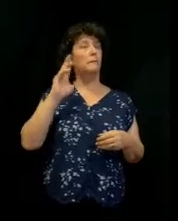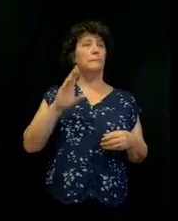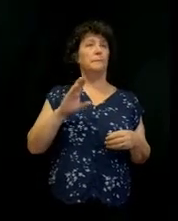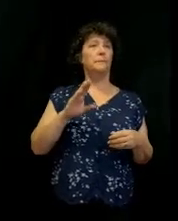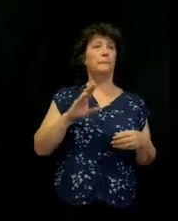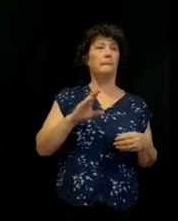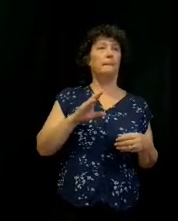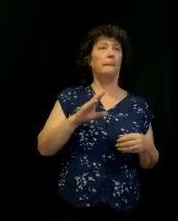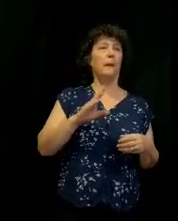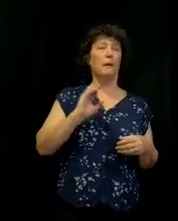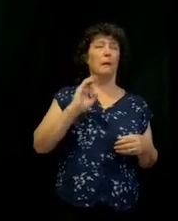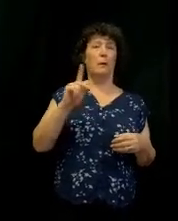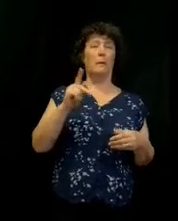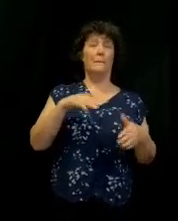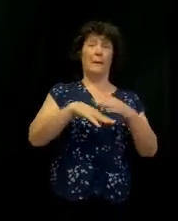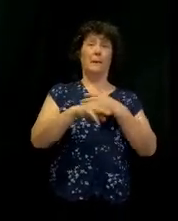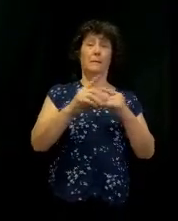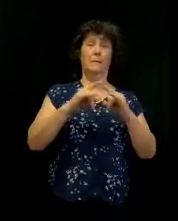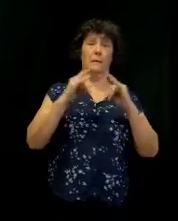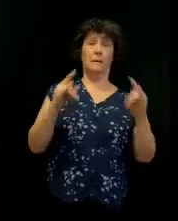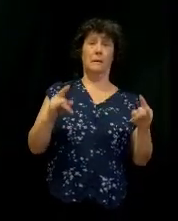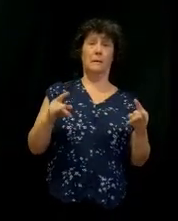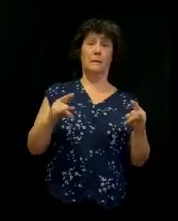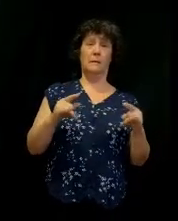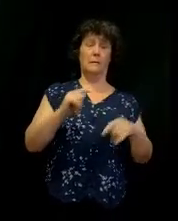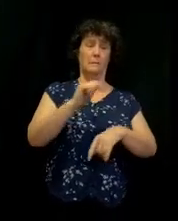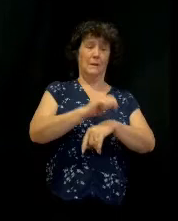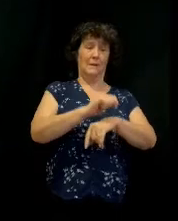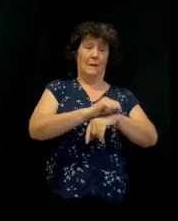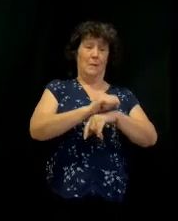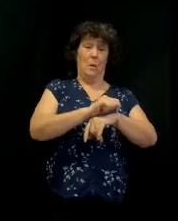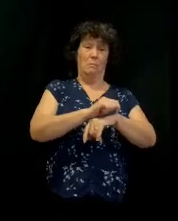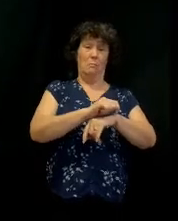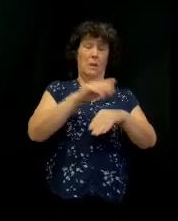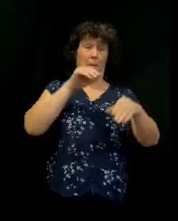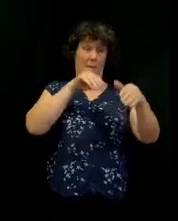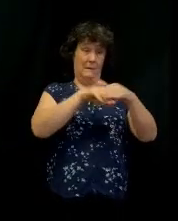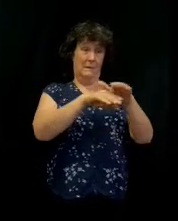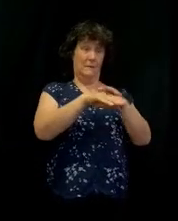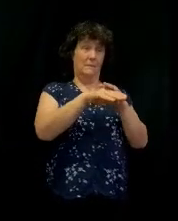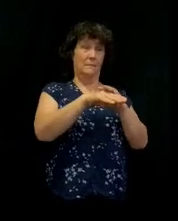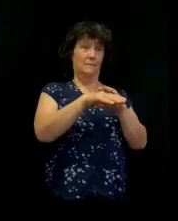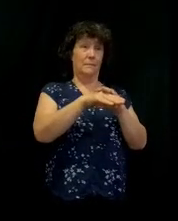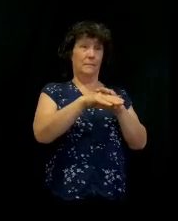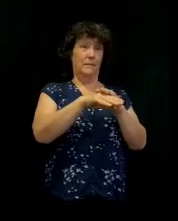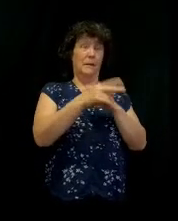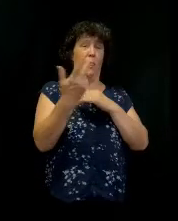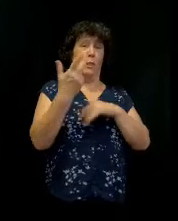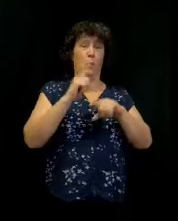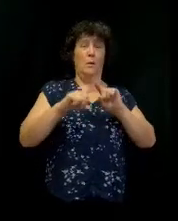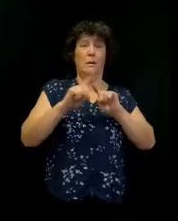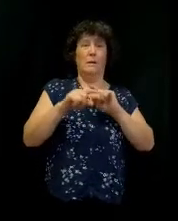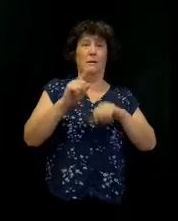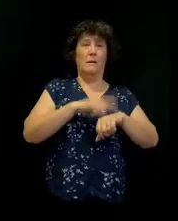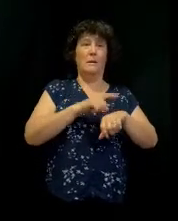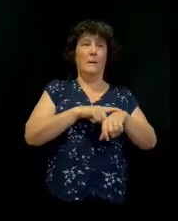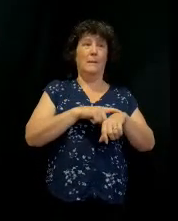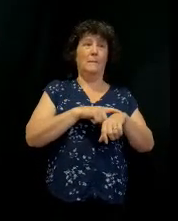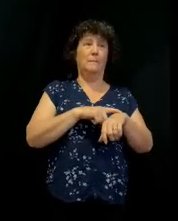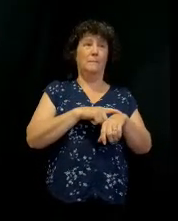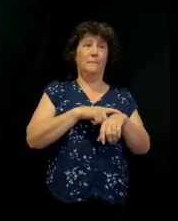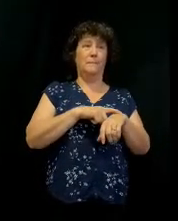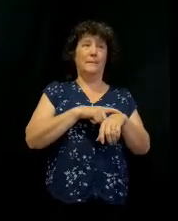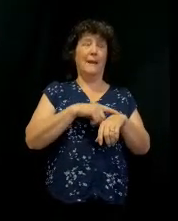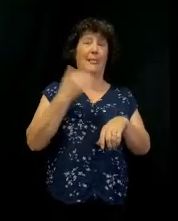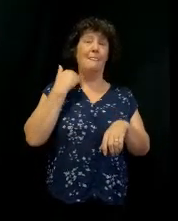The ark goes into the camp. They put it in their temple called Dagon's Temple, and they went in there three different times, and Dagon's head was,